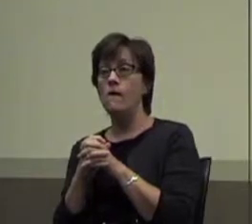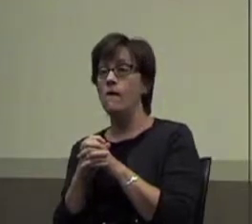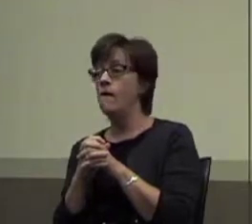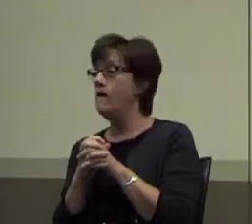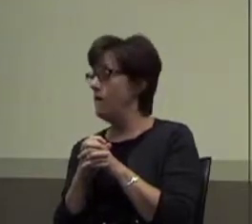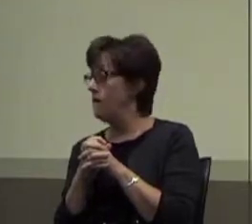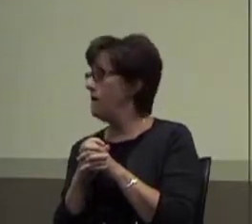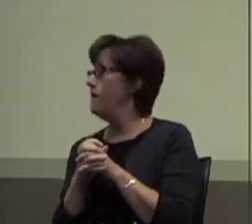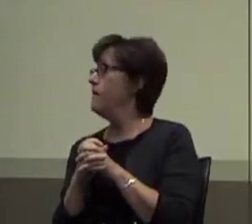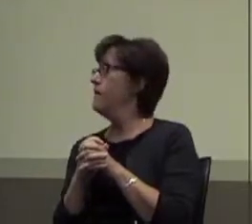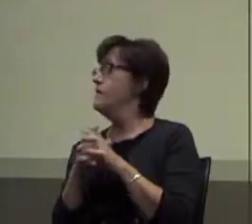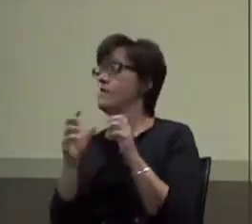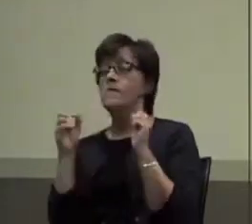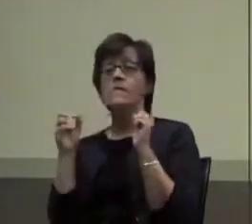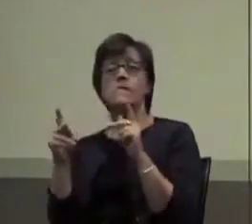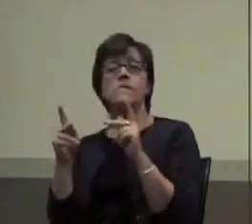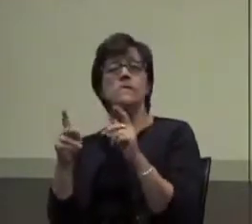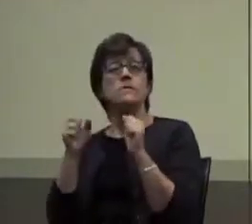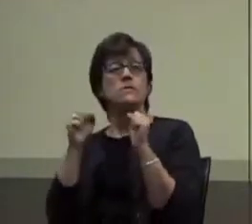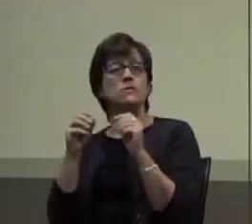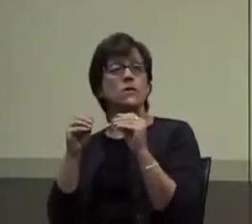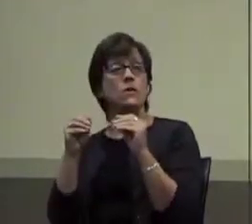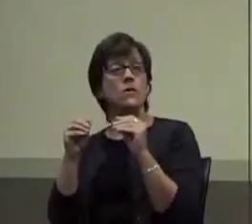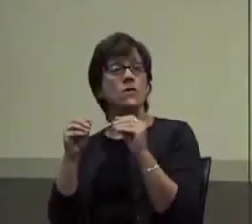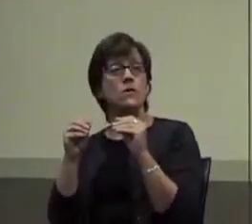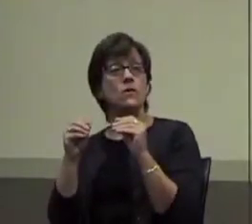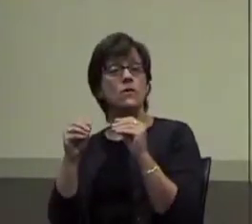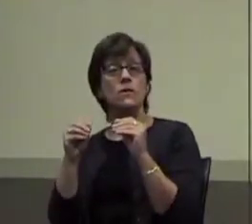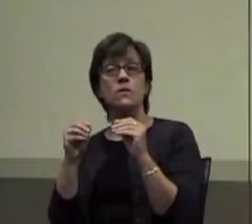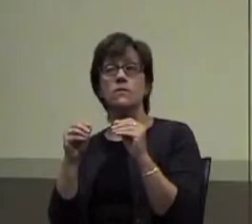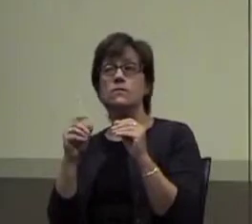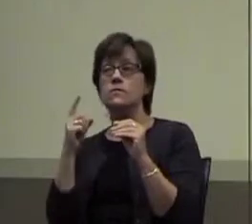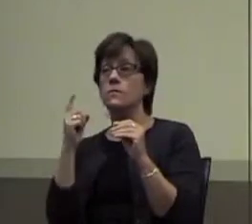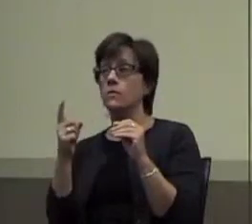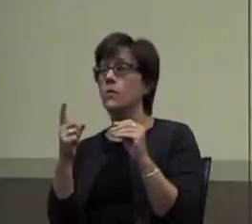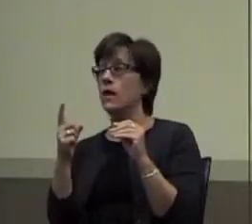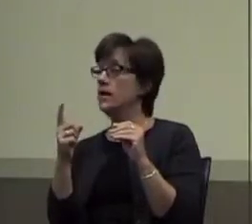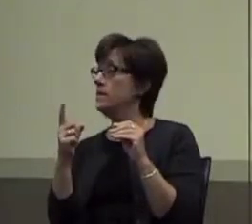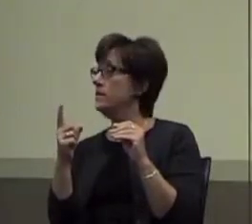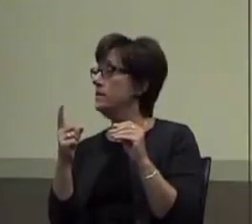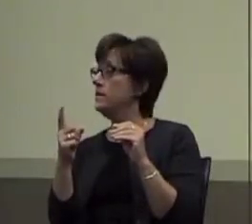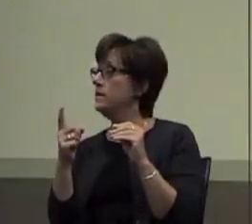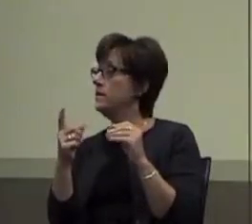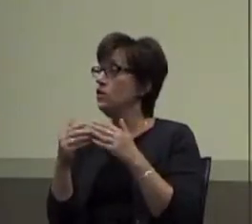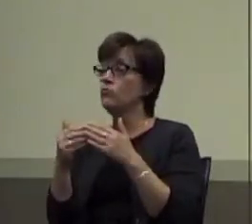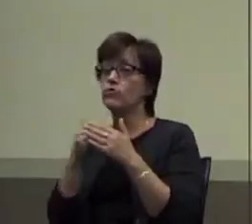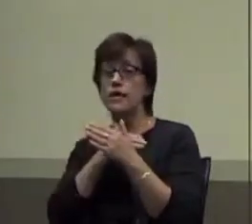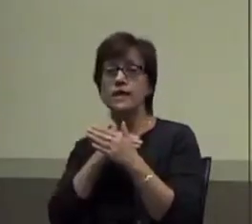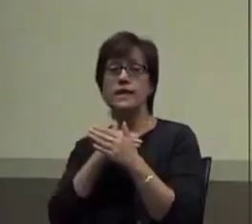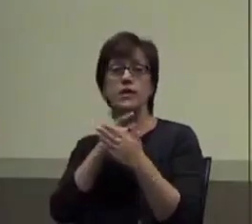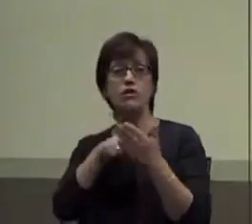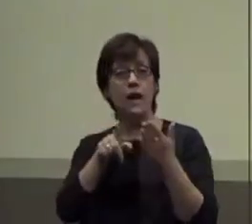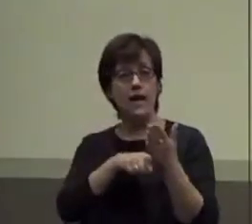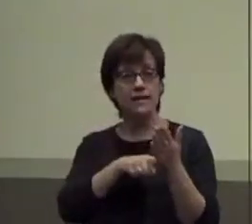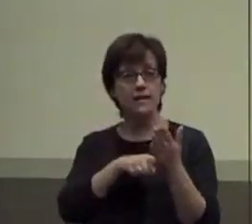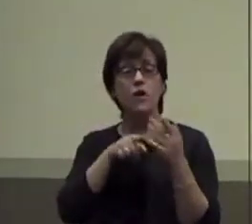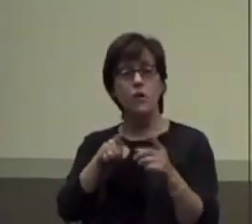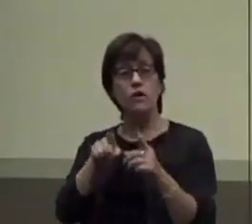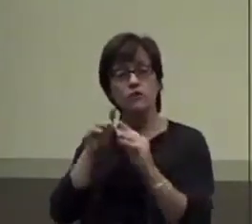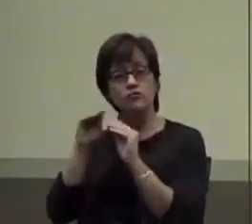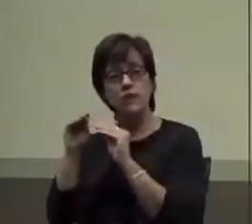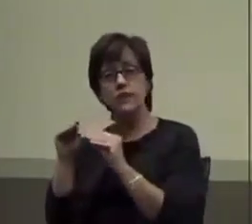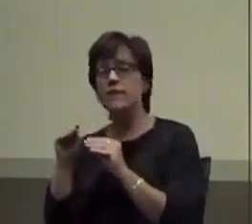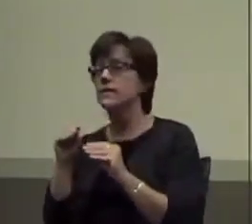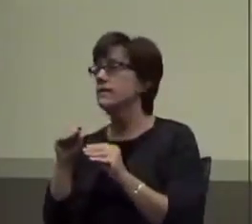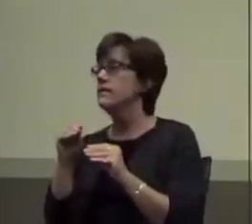so one pre-correct for this when you're training this is it's always helpful and I just didn't have the luxury today